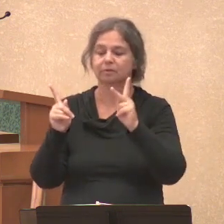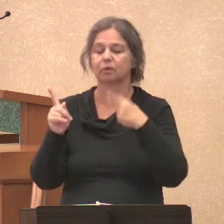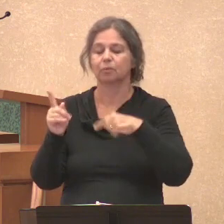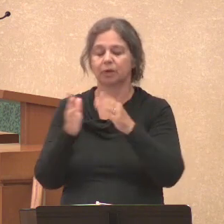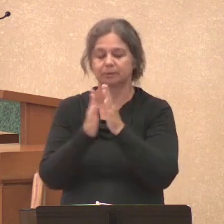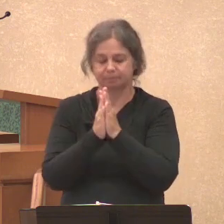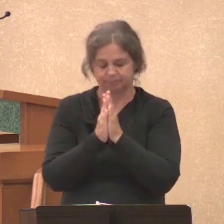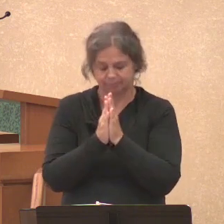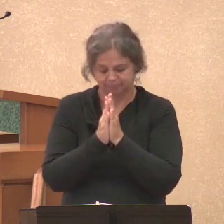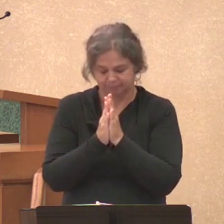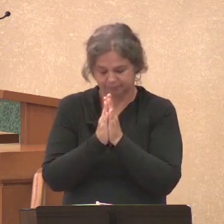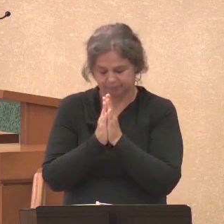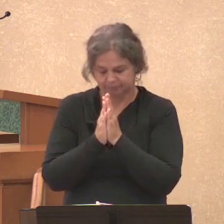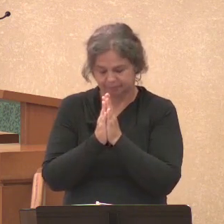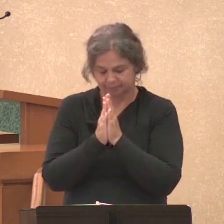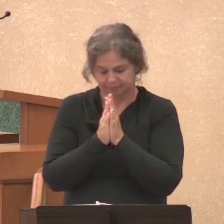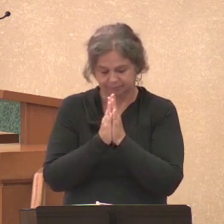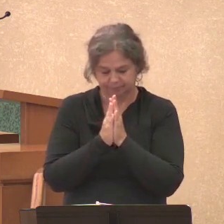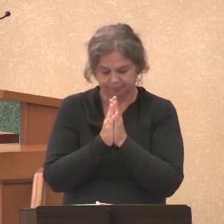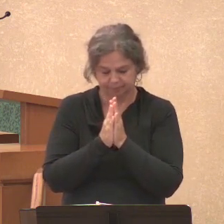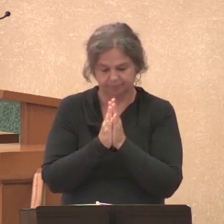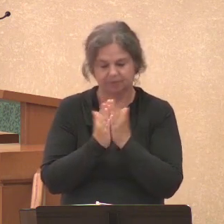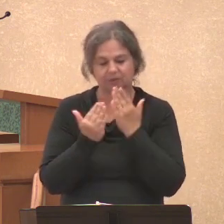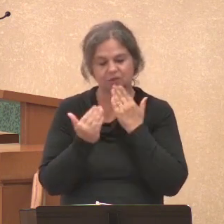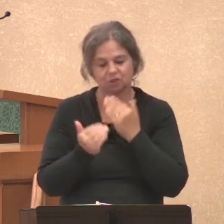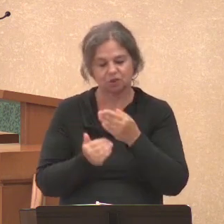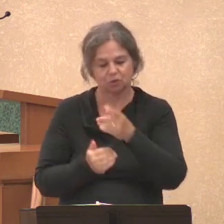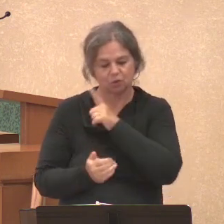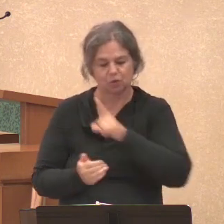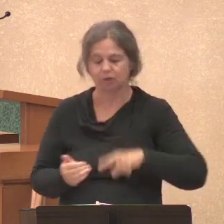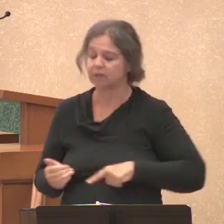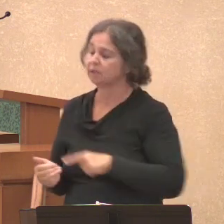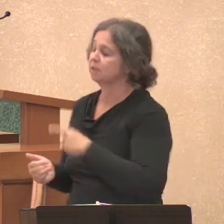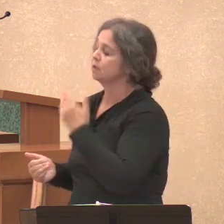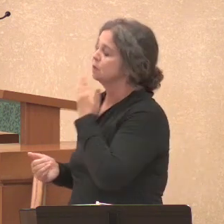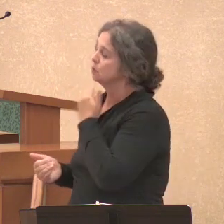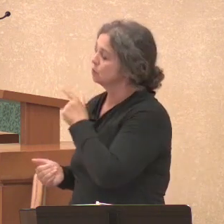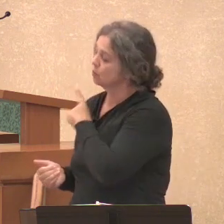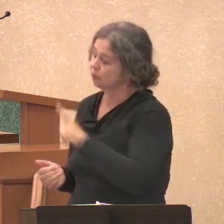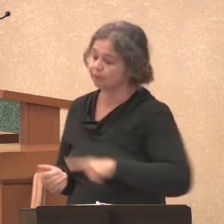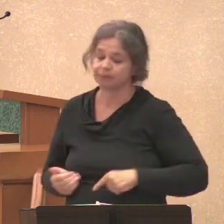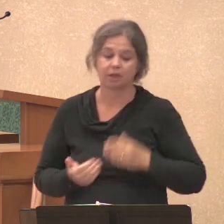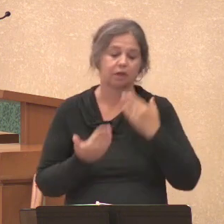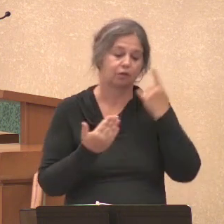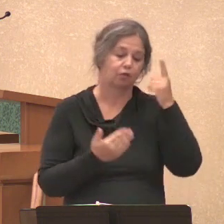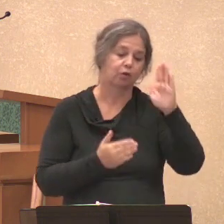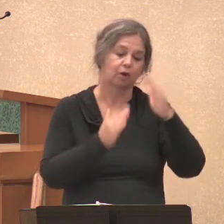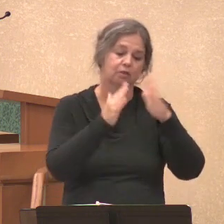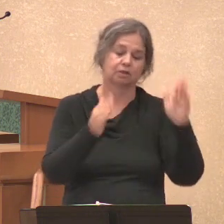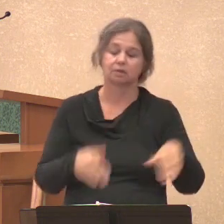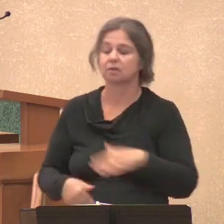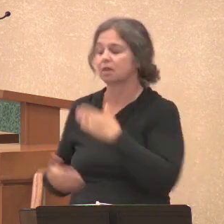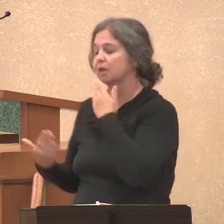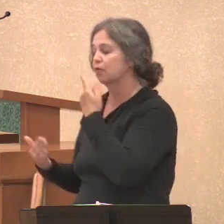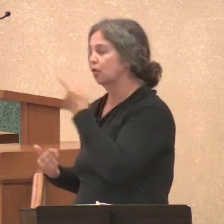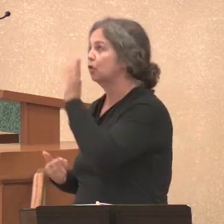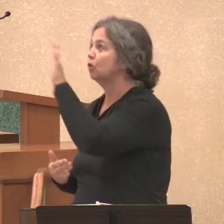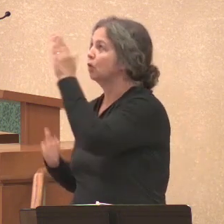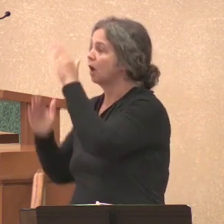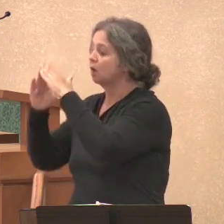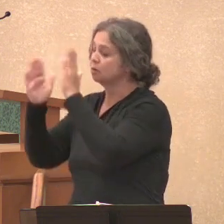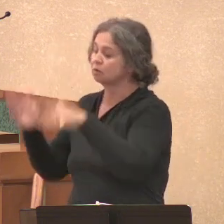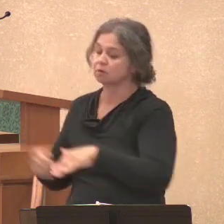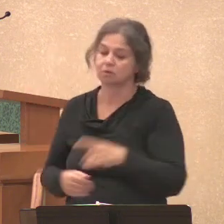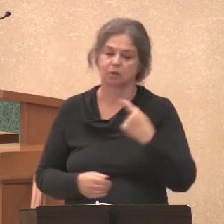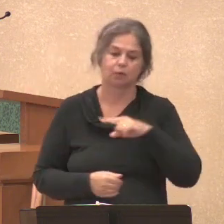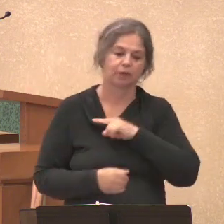shall we? You can repeat after me. Dear Lord, dear Lord, thank you for your house. Thank you for your house.